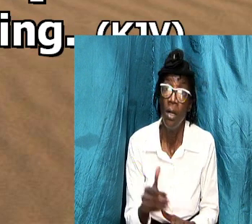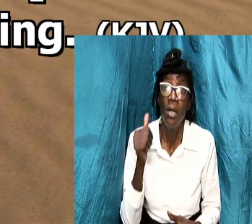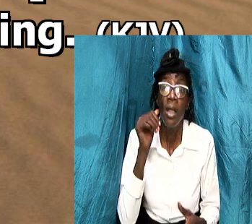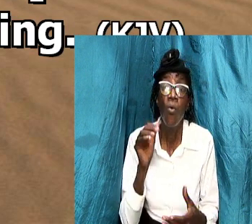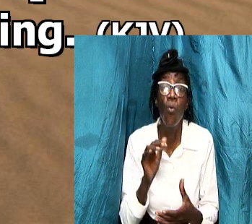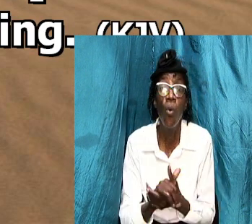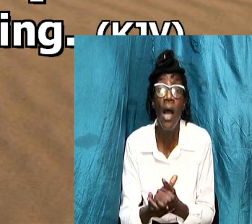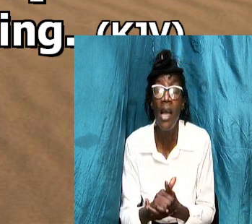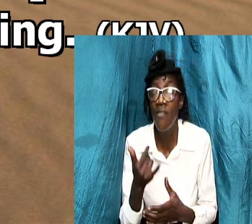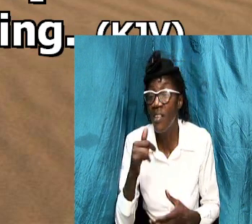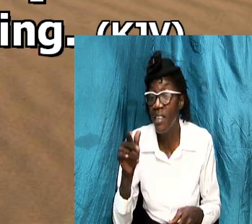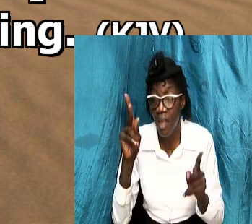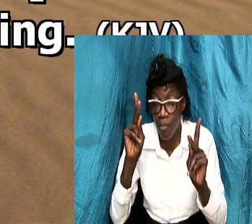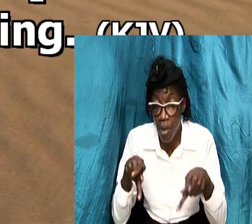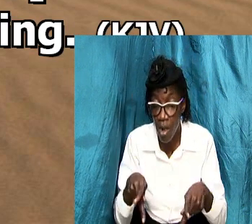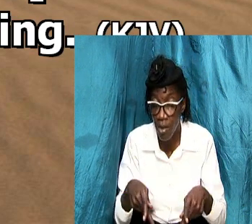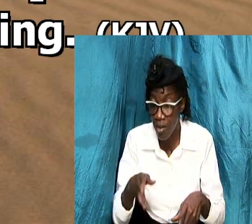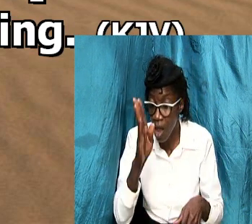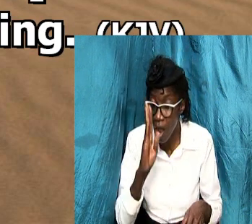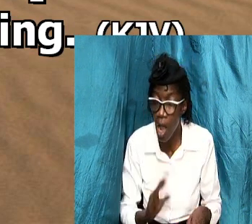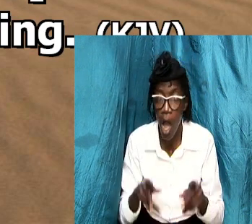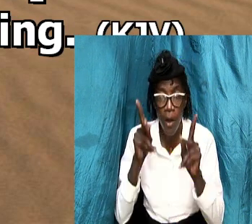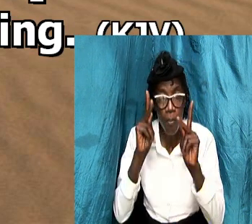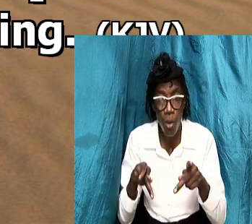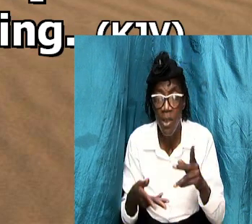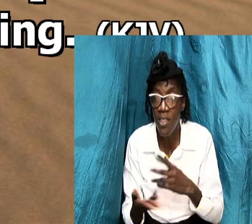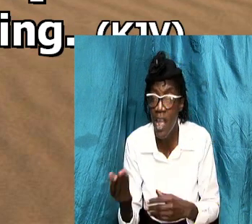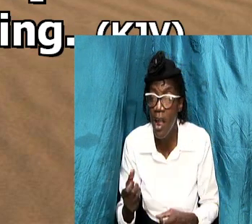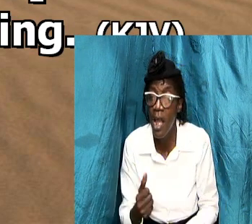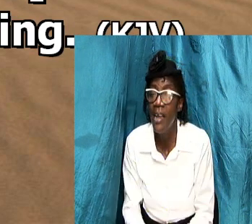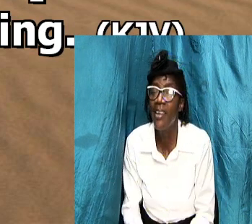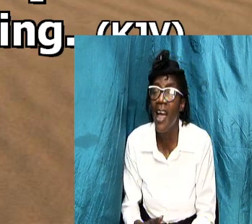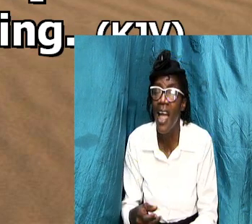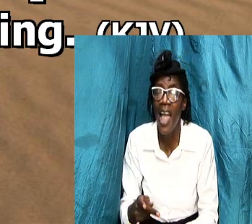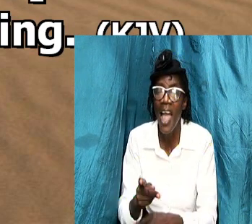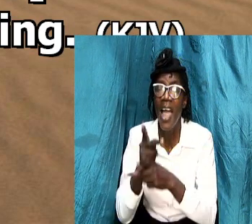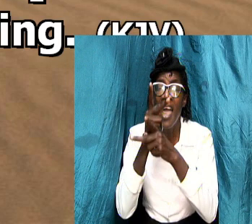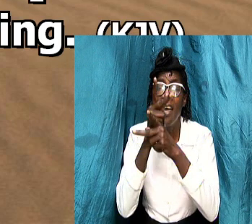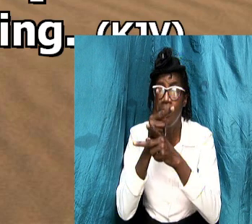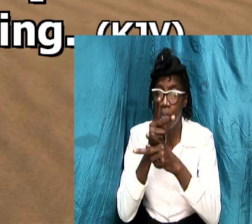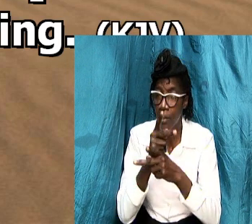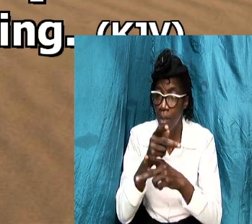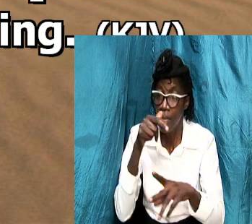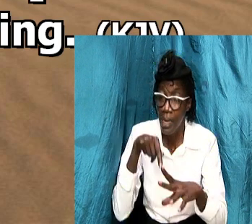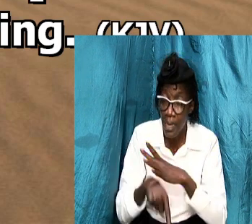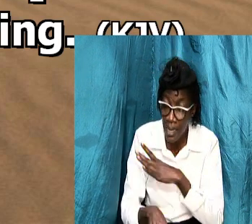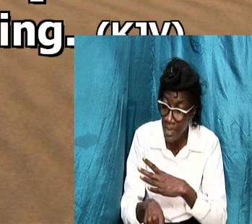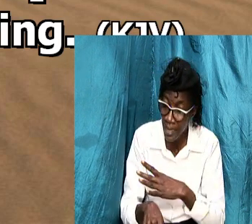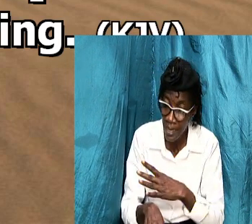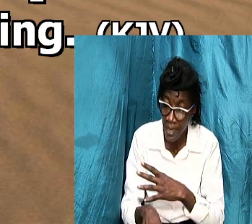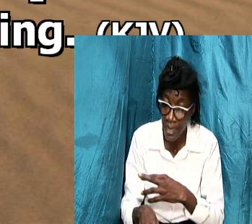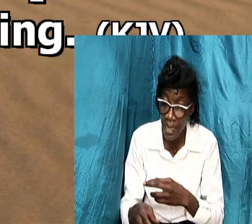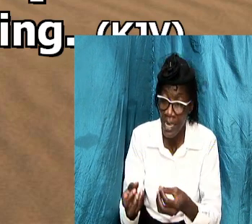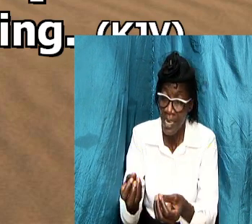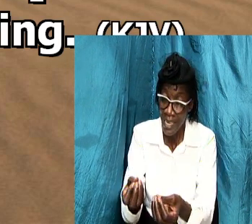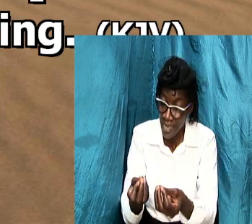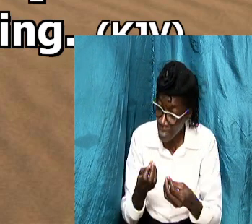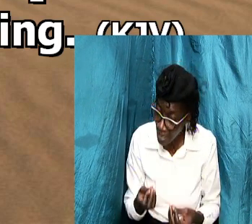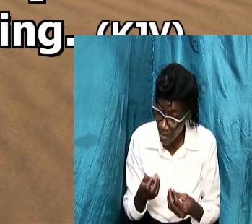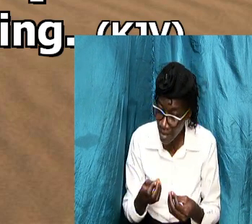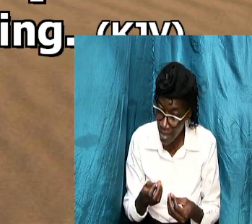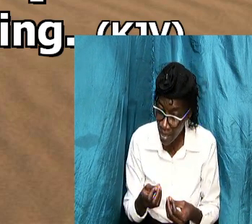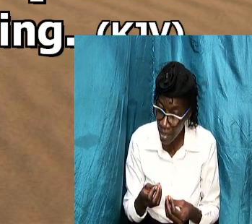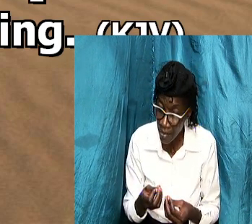spouse is that god put there to help him in achieving and attaining to the